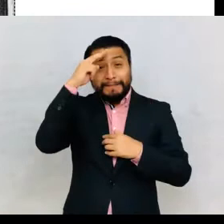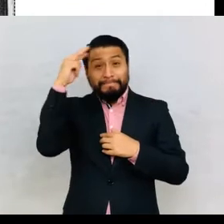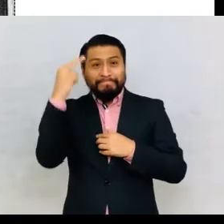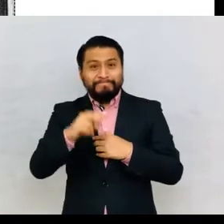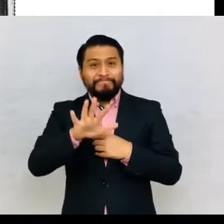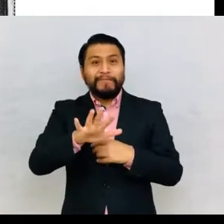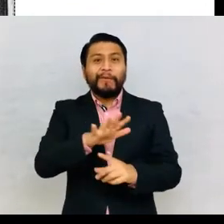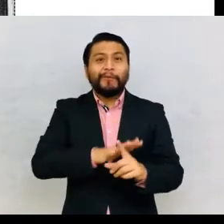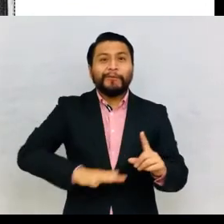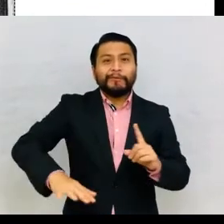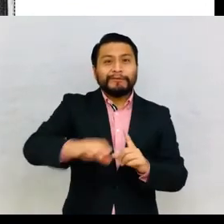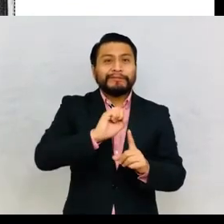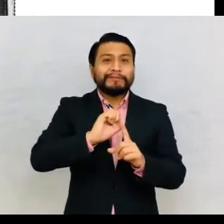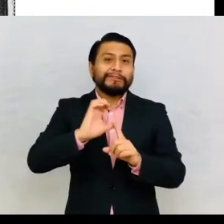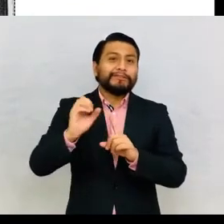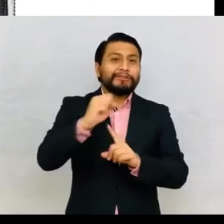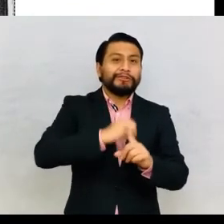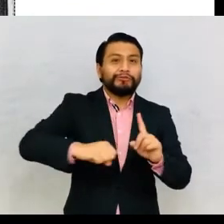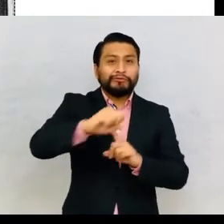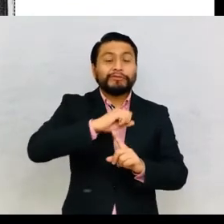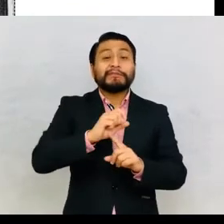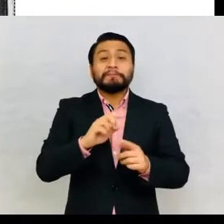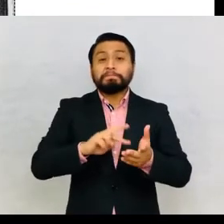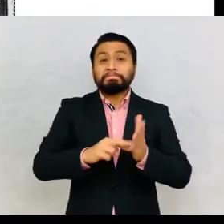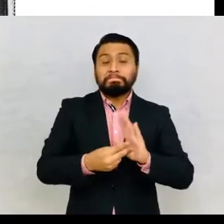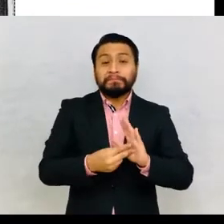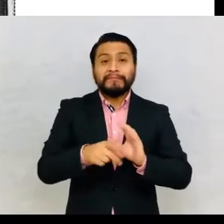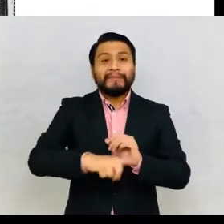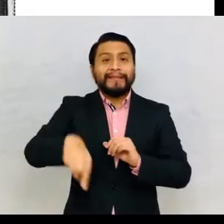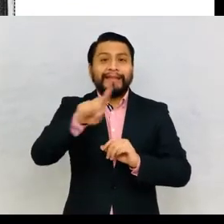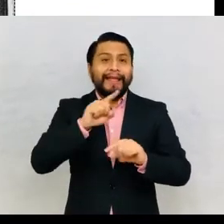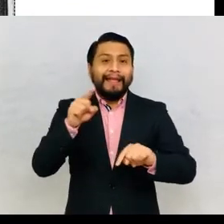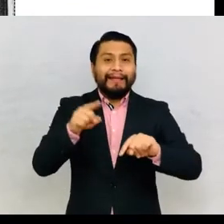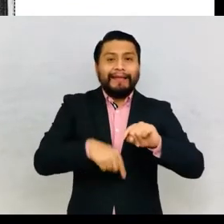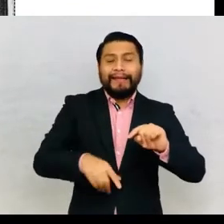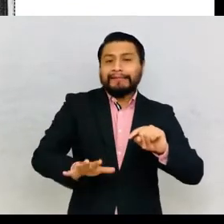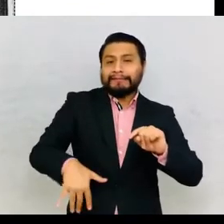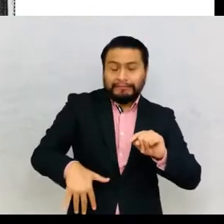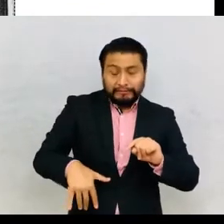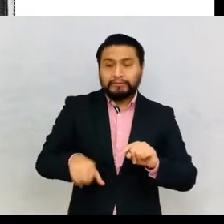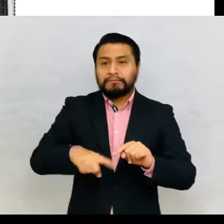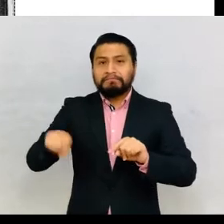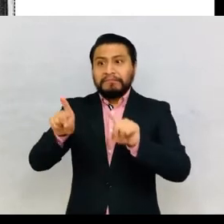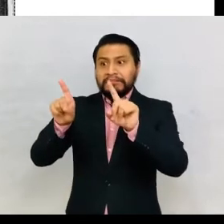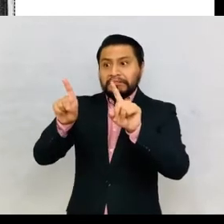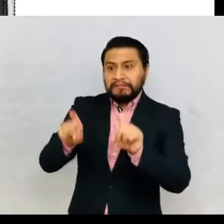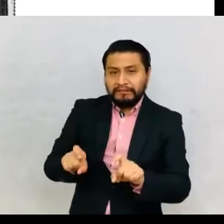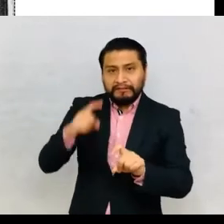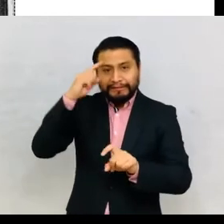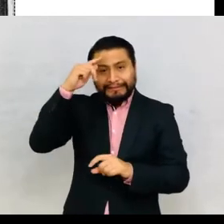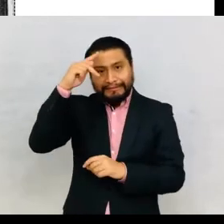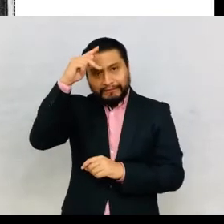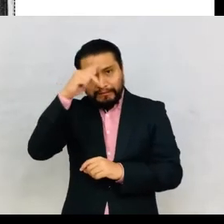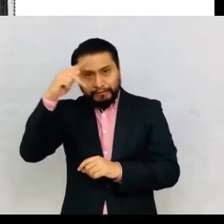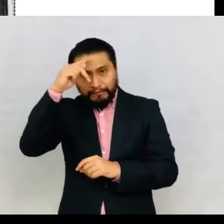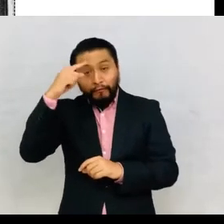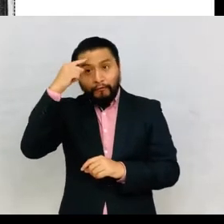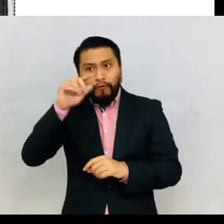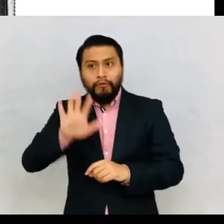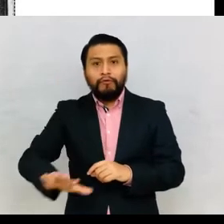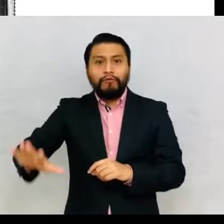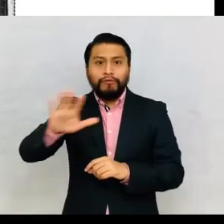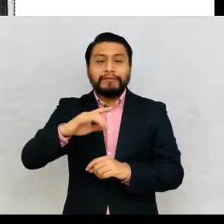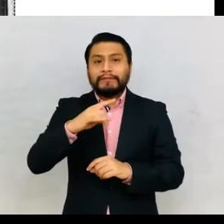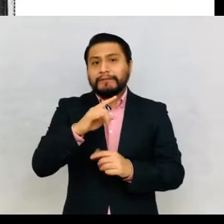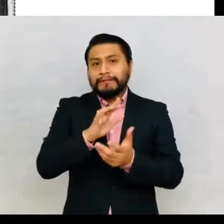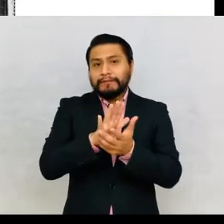favor the creation of an industry for the production and generalized application of psychometric tests for all school children in the country.